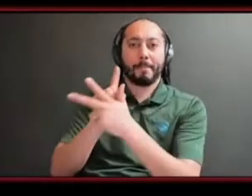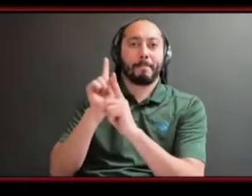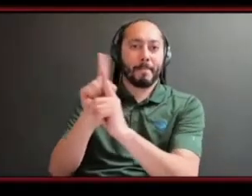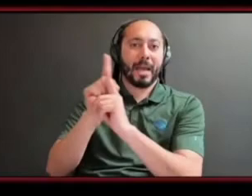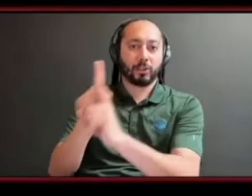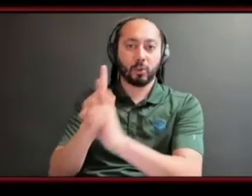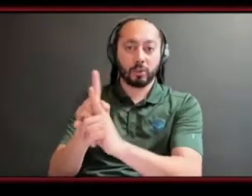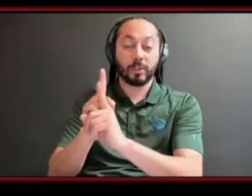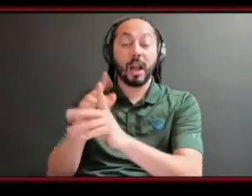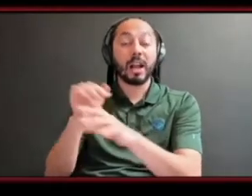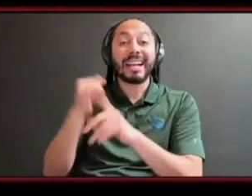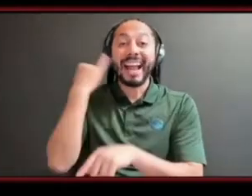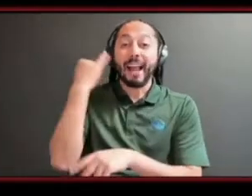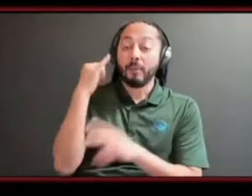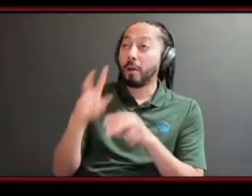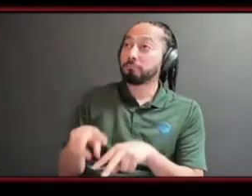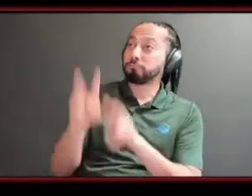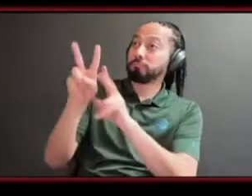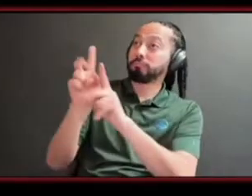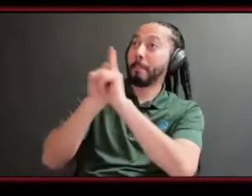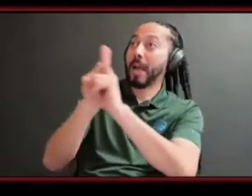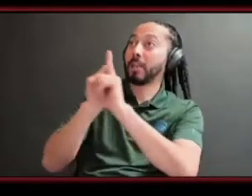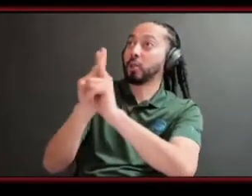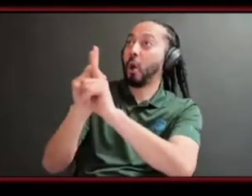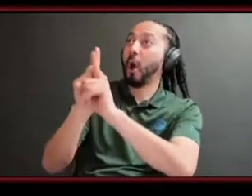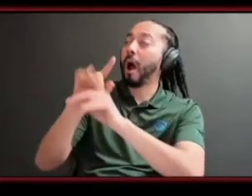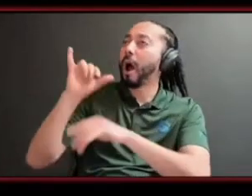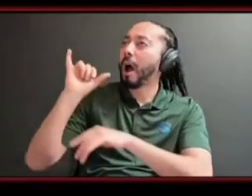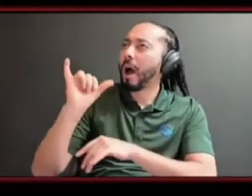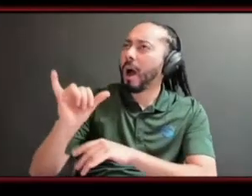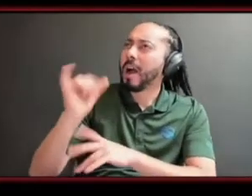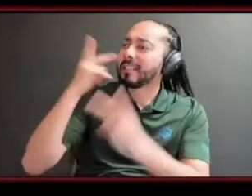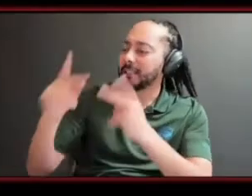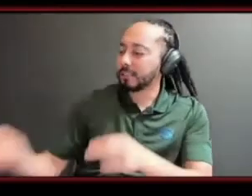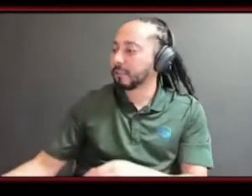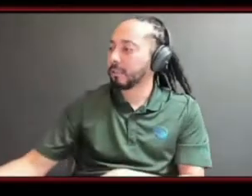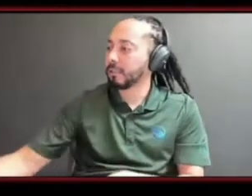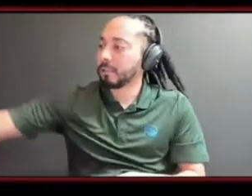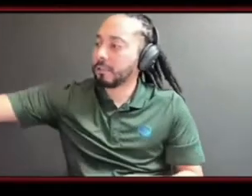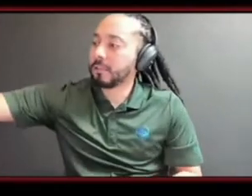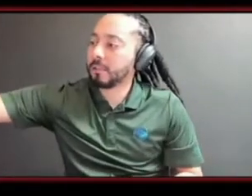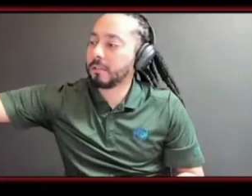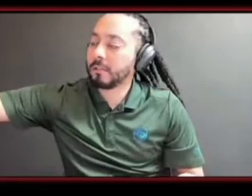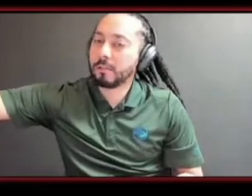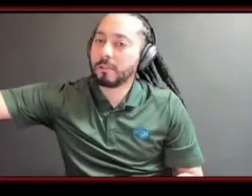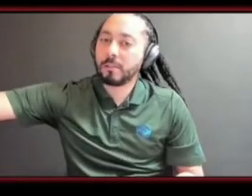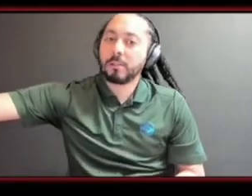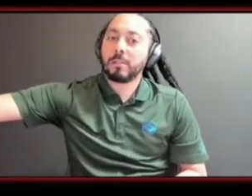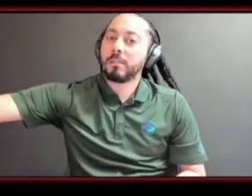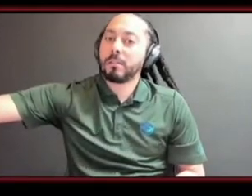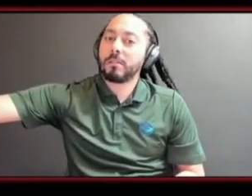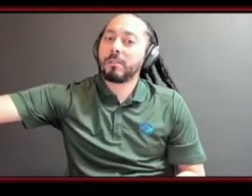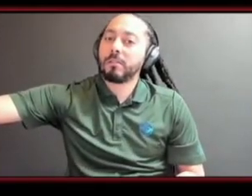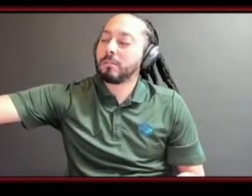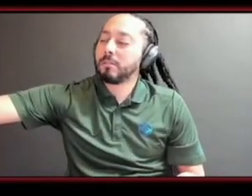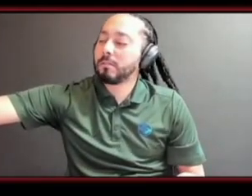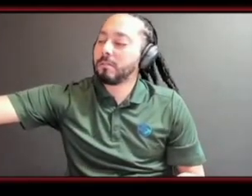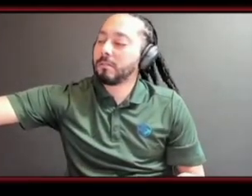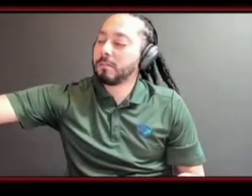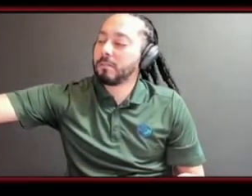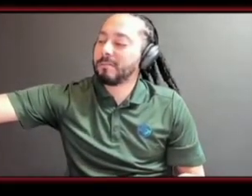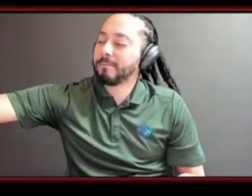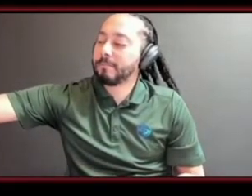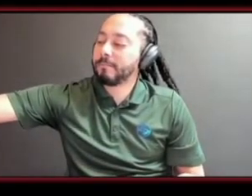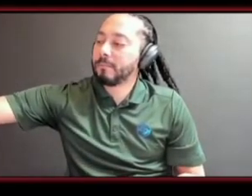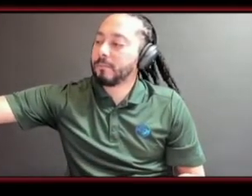see firsthand seeming to get your toe wet to support and maybe work for someone else if you're not quite ready to do your own thing um